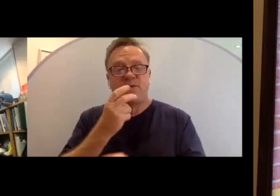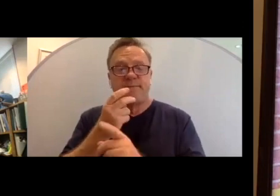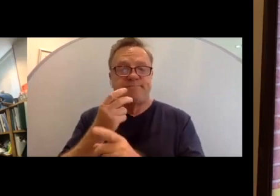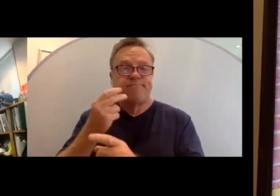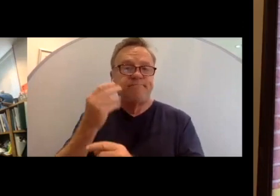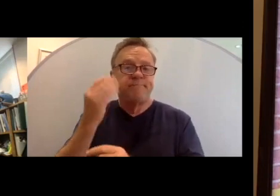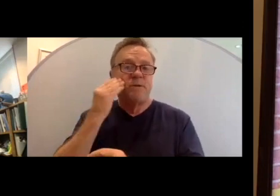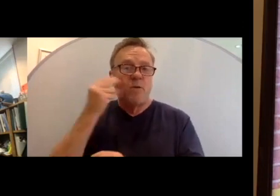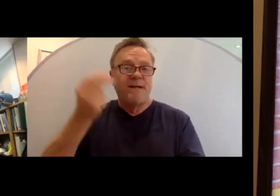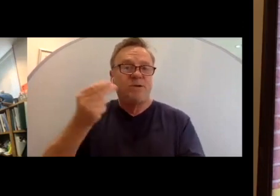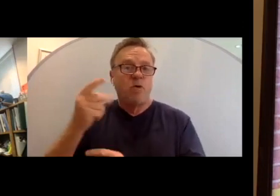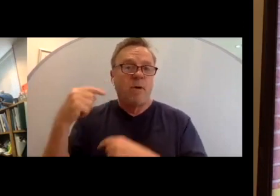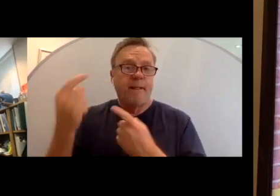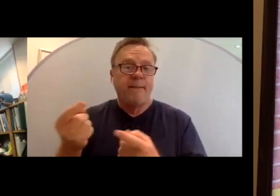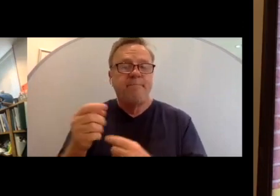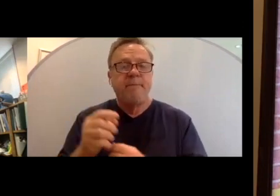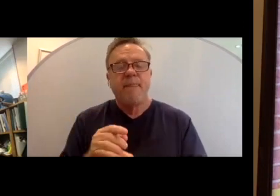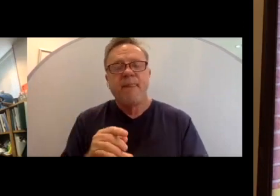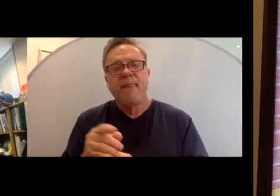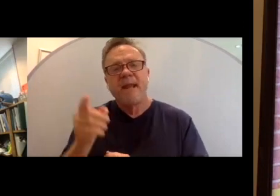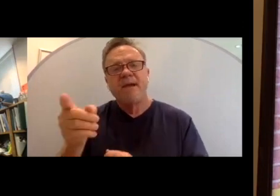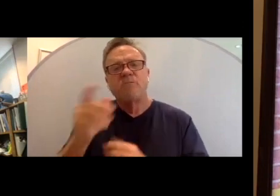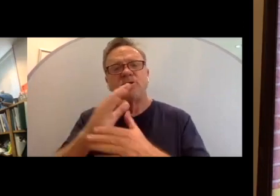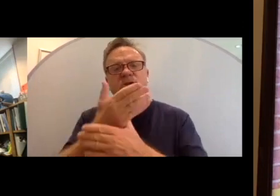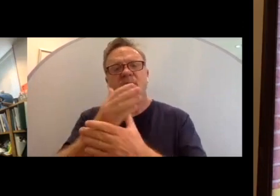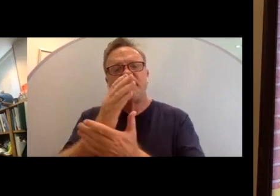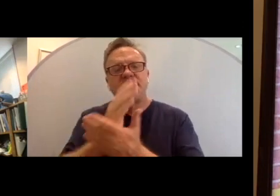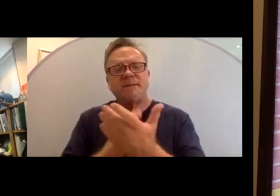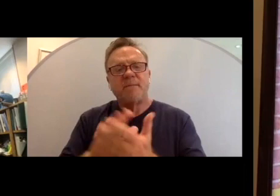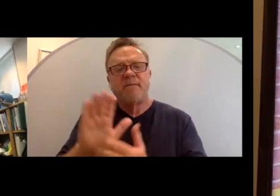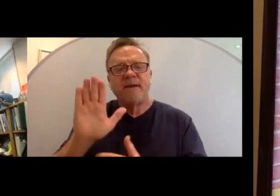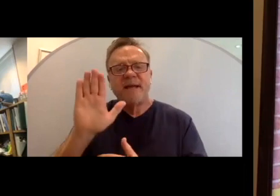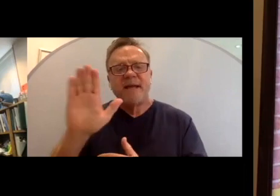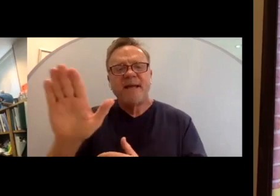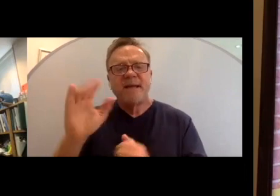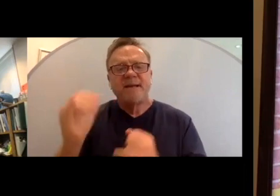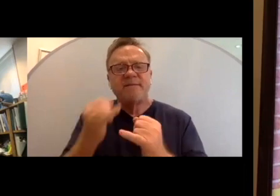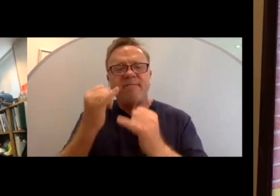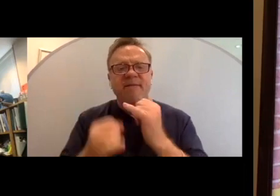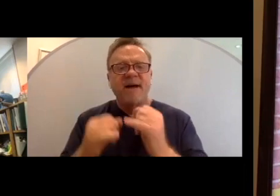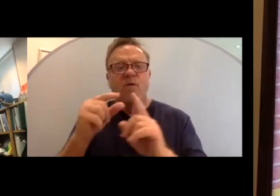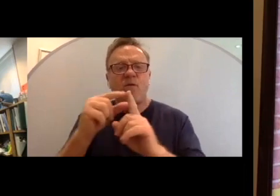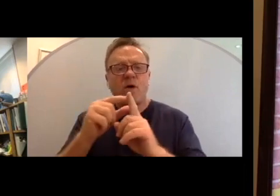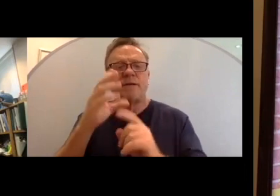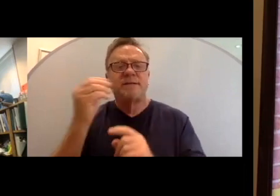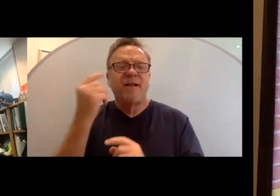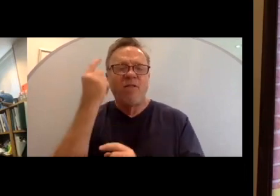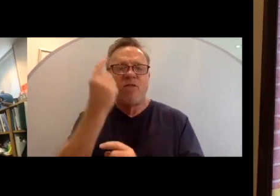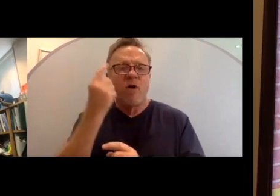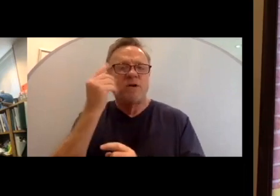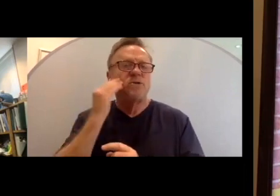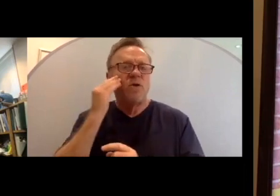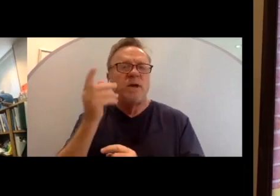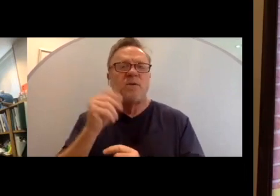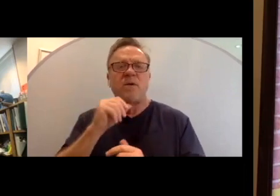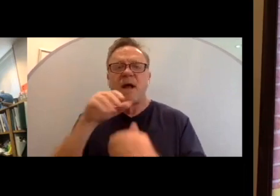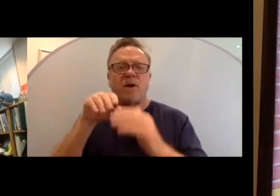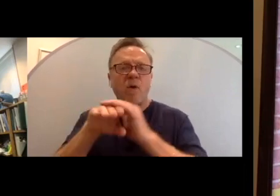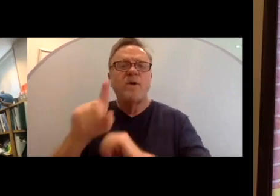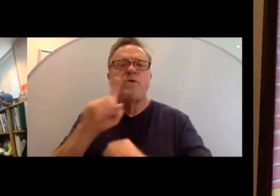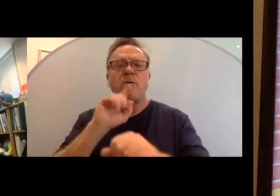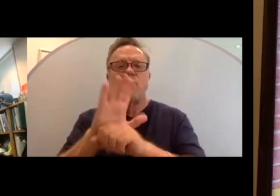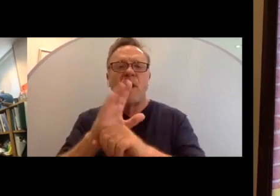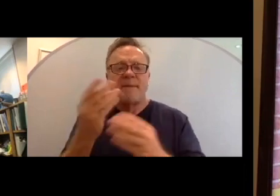was sharing some of his final words and thoughts, knowing that he would not go into the Promised Land.